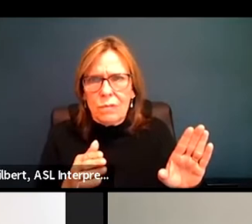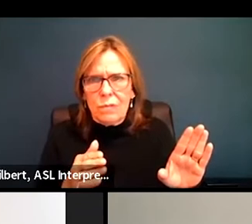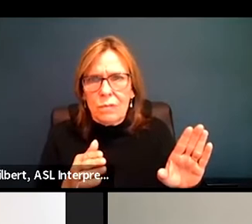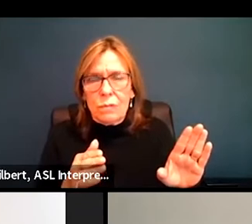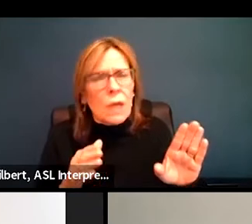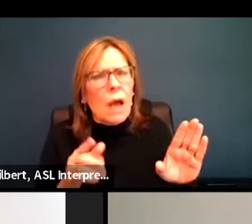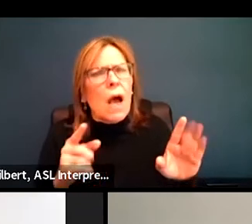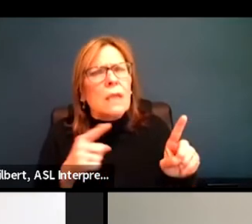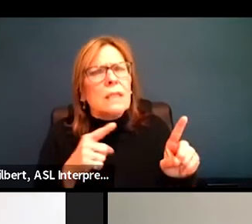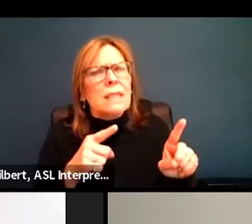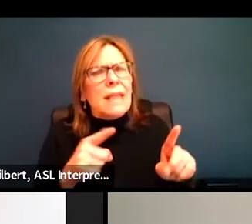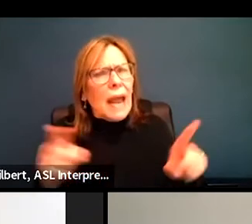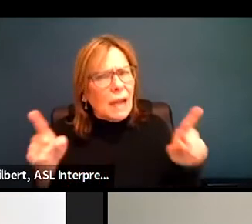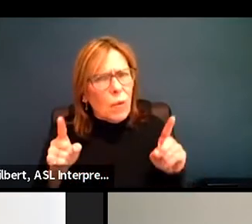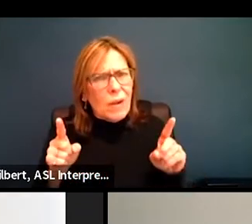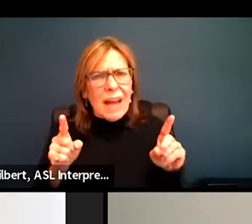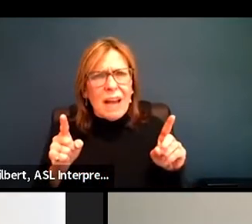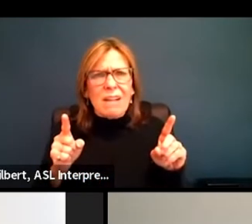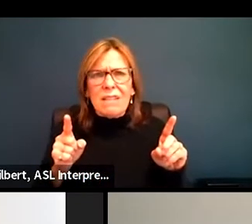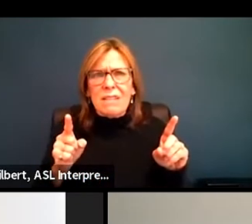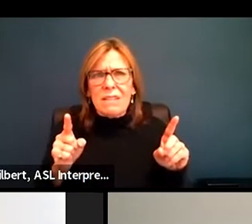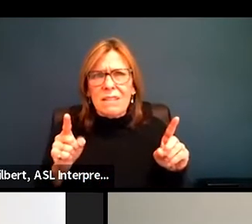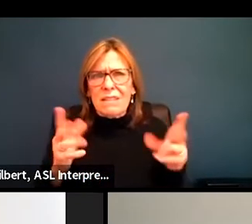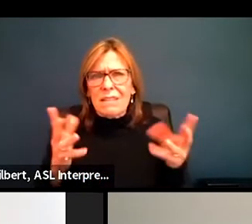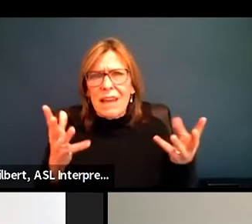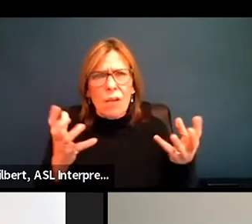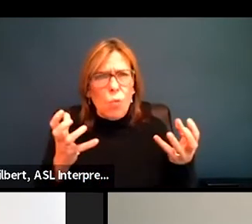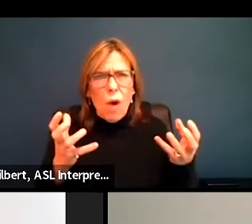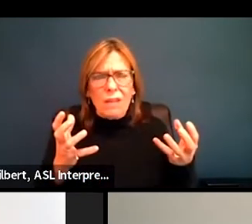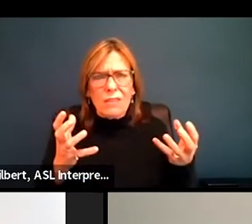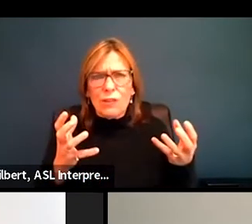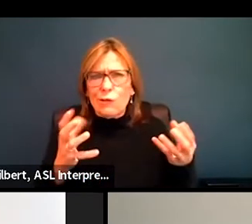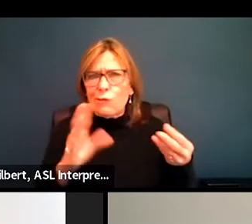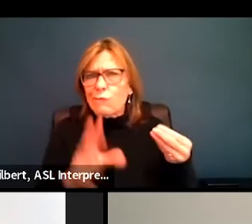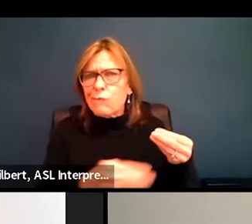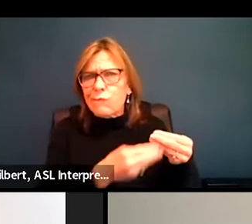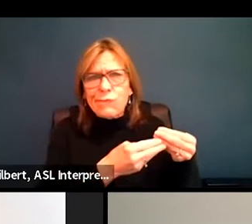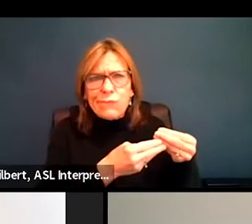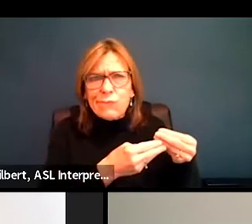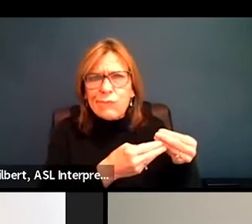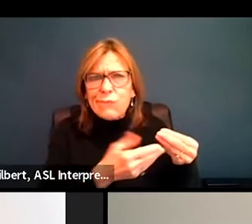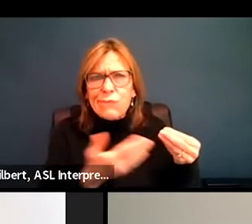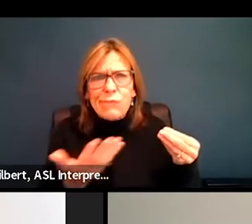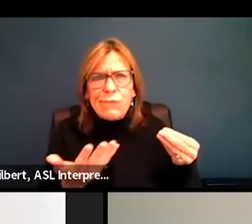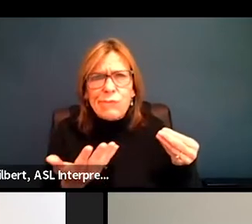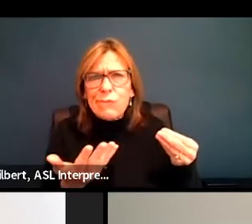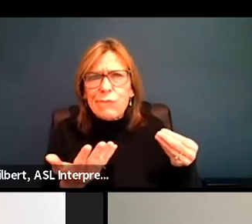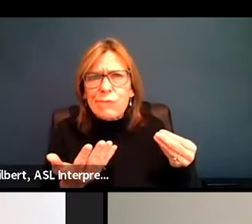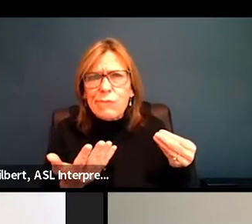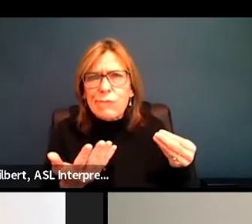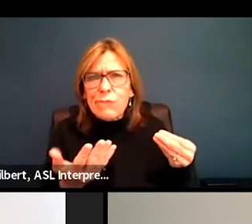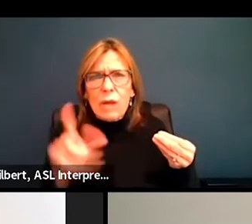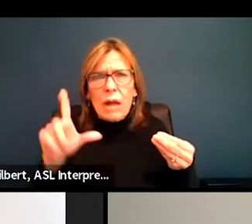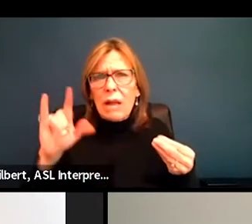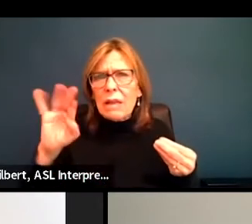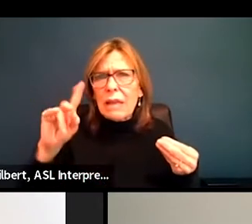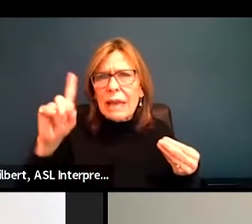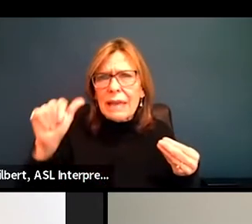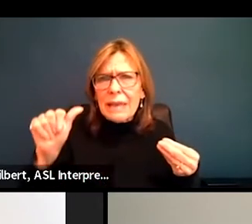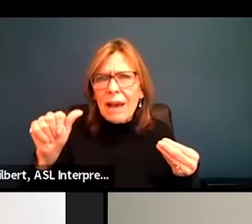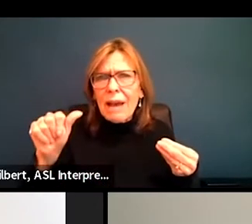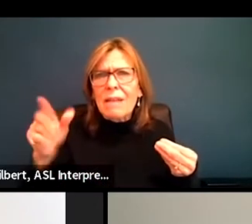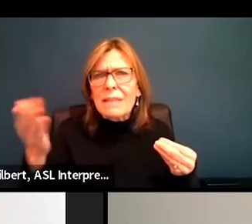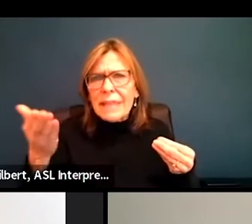Does anybody else have anything they want to, um, weigh in on here? Linda, I see you're